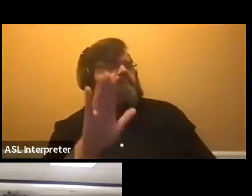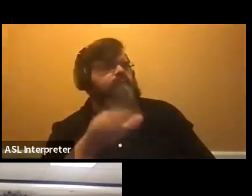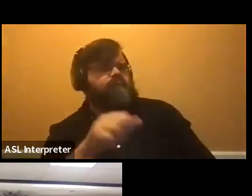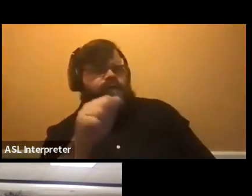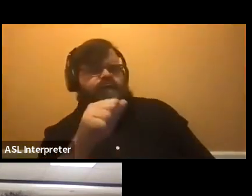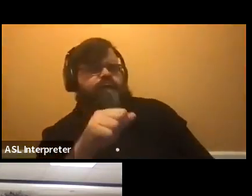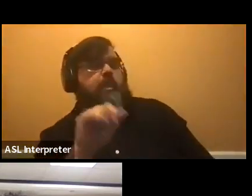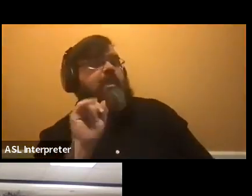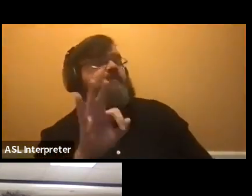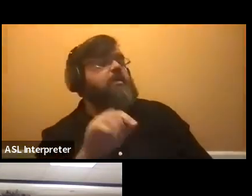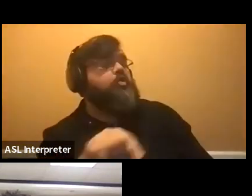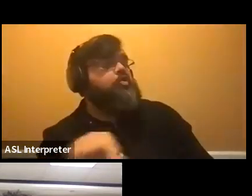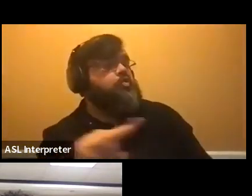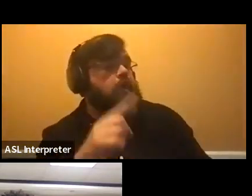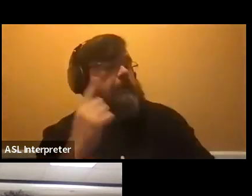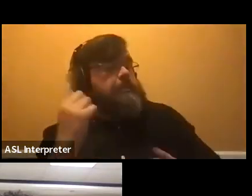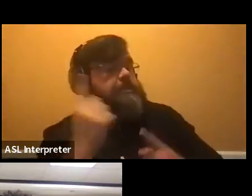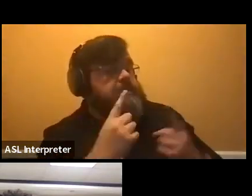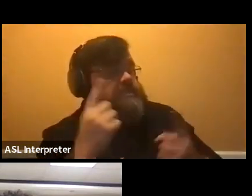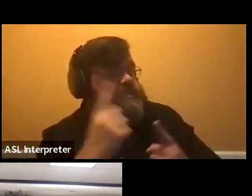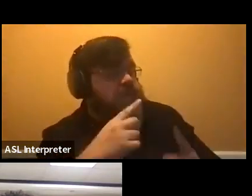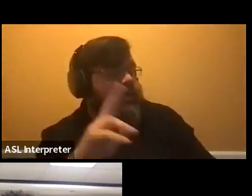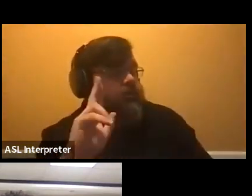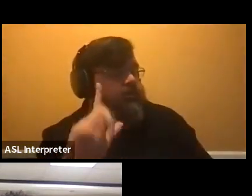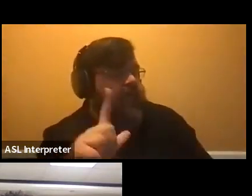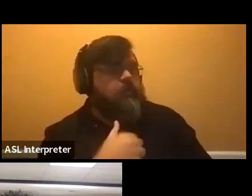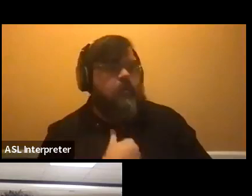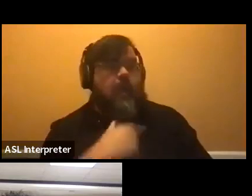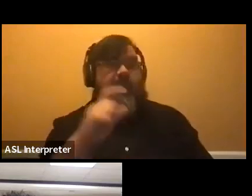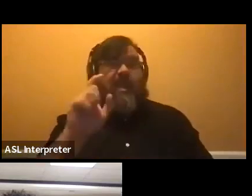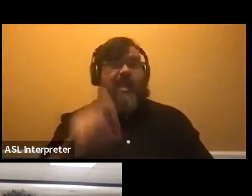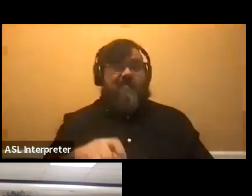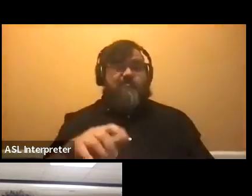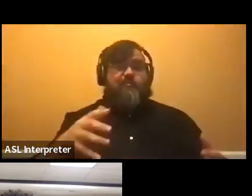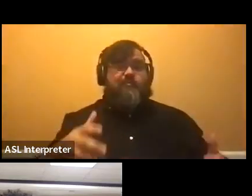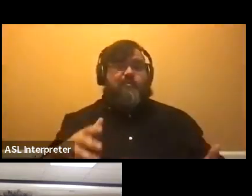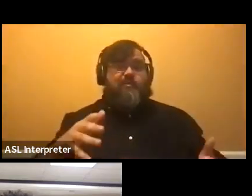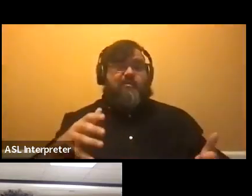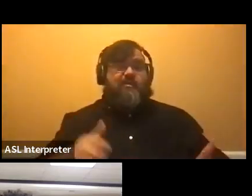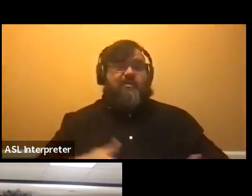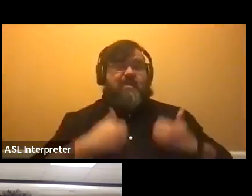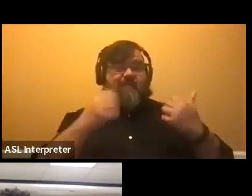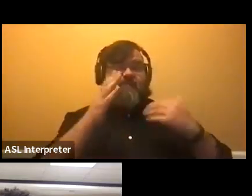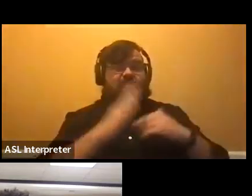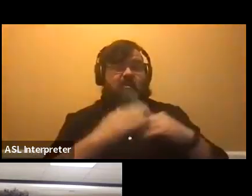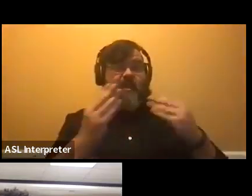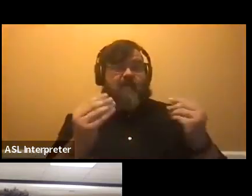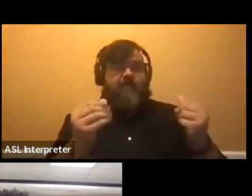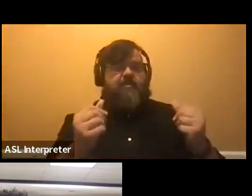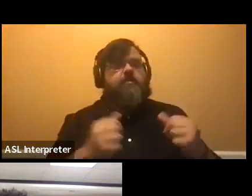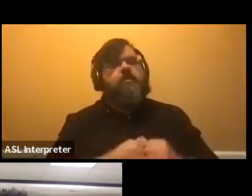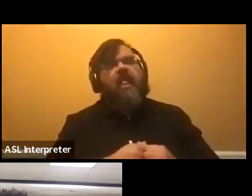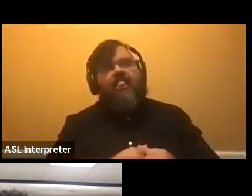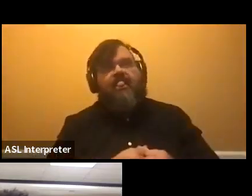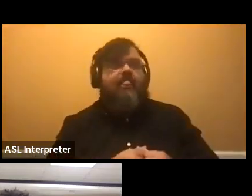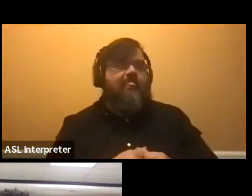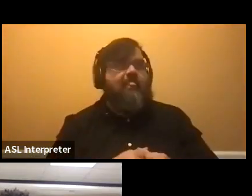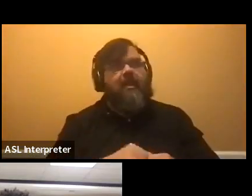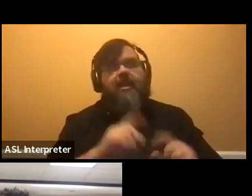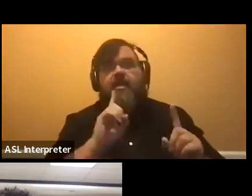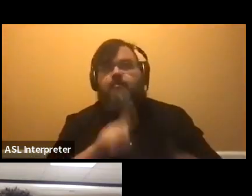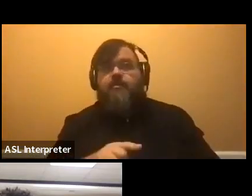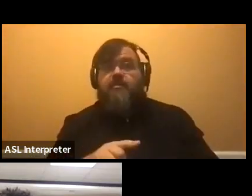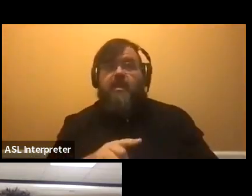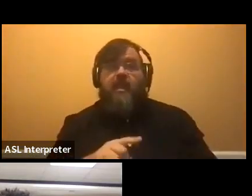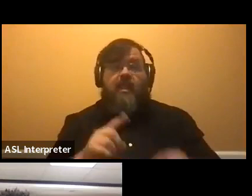U of L and, uh, just a general question we get is, do I have to live on campus? Um, we are, the answer is that you either as a